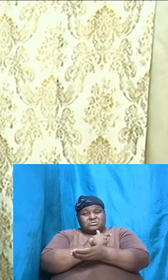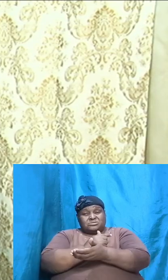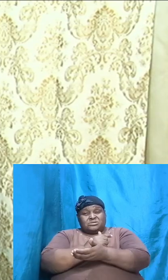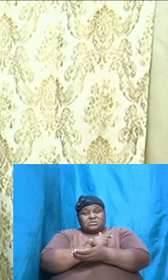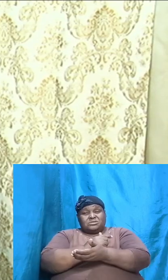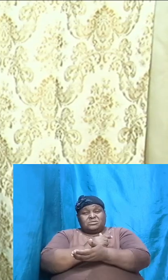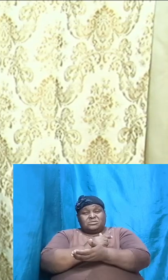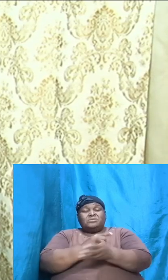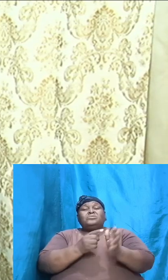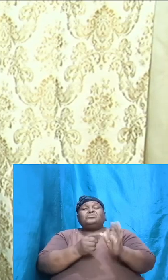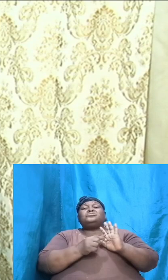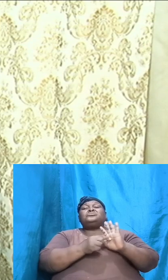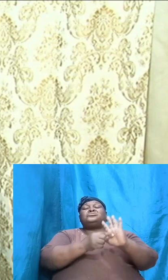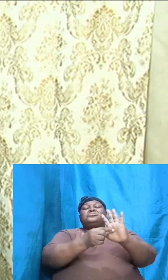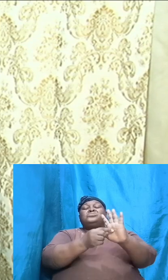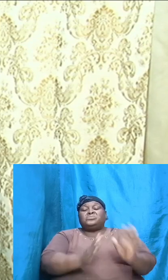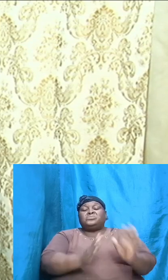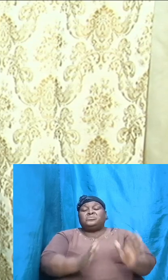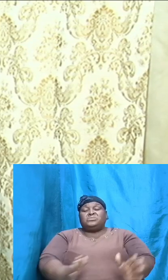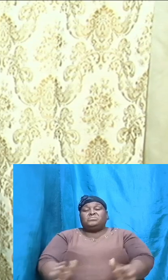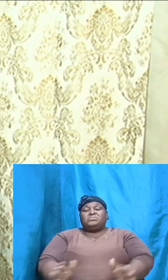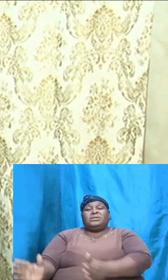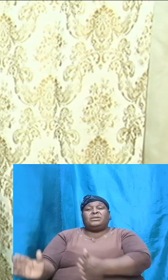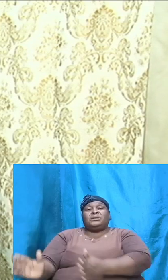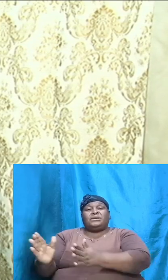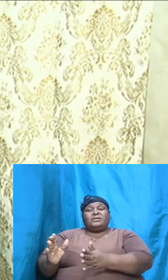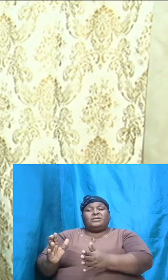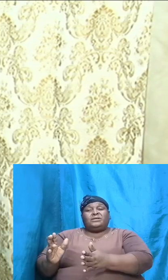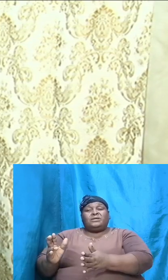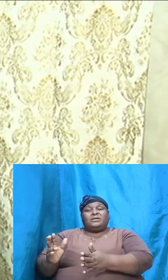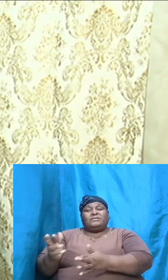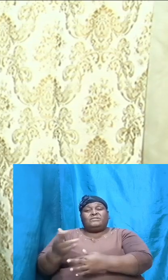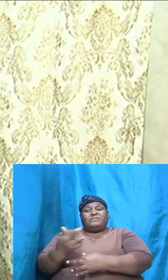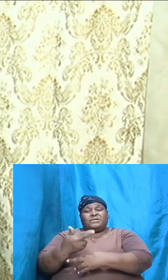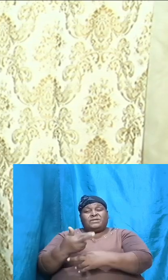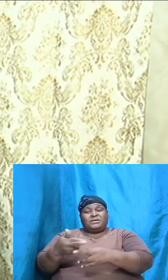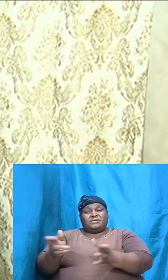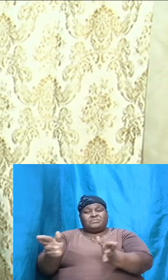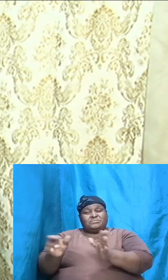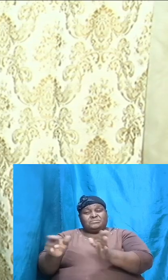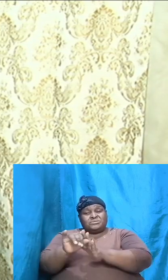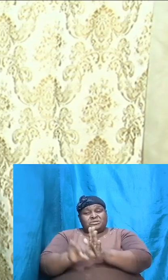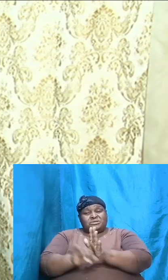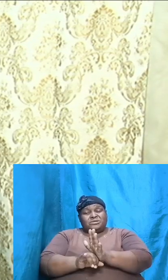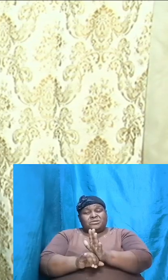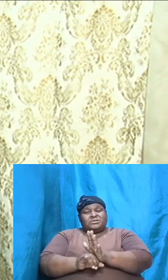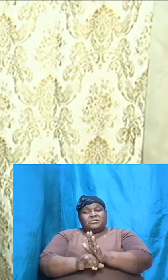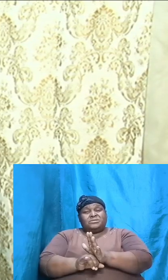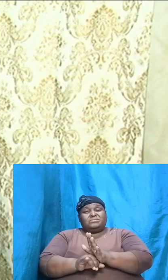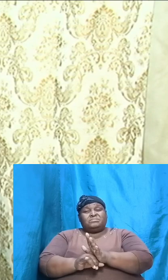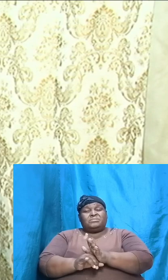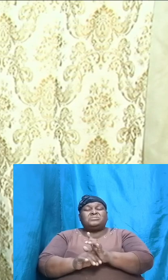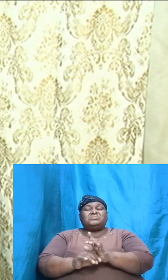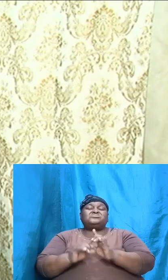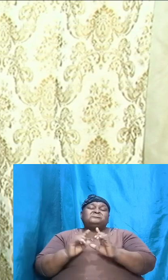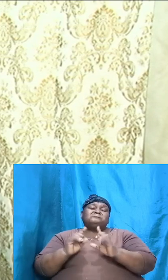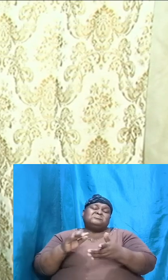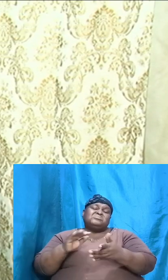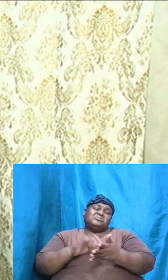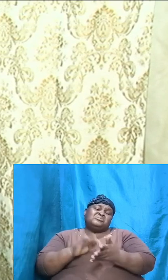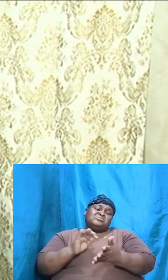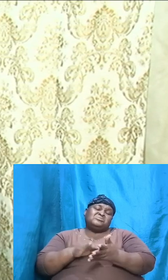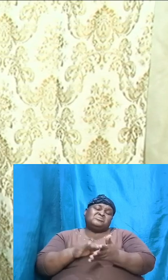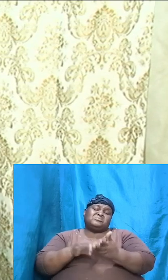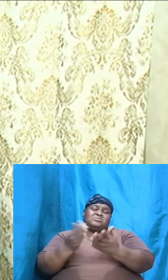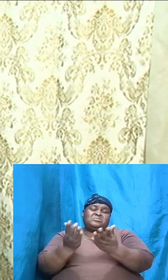plan of redemption. Clearly, we're seeing by just going through the book of Genesis,